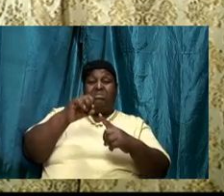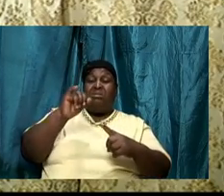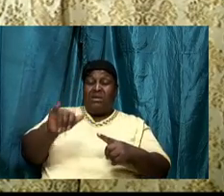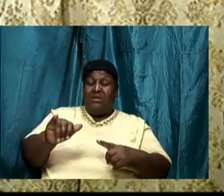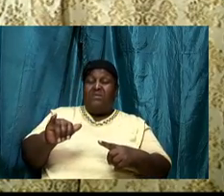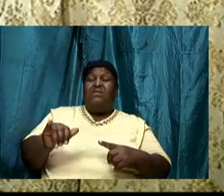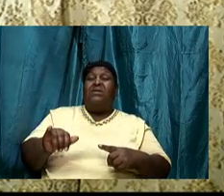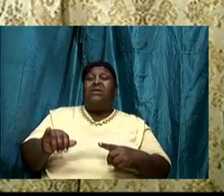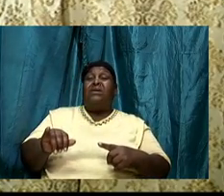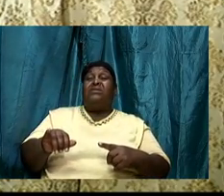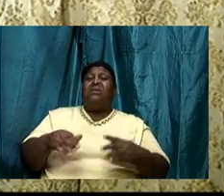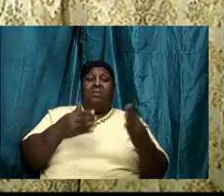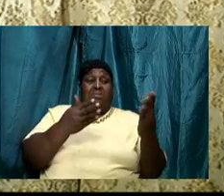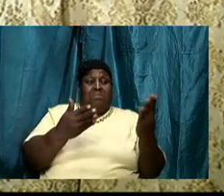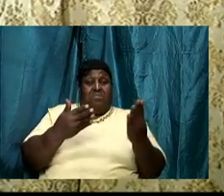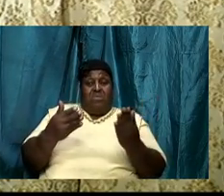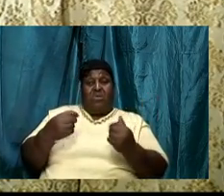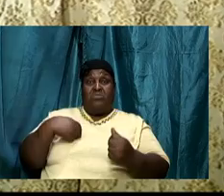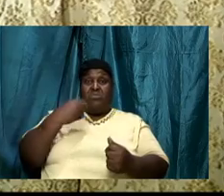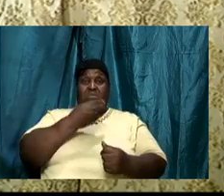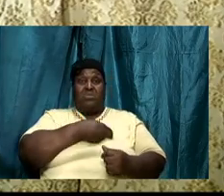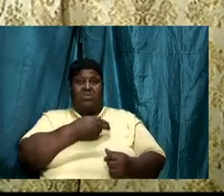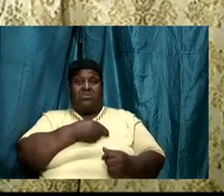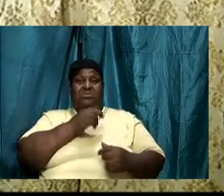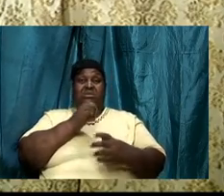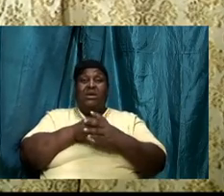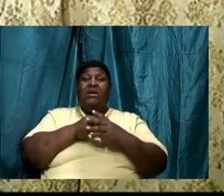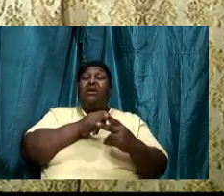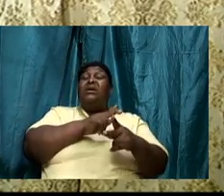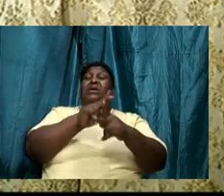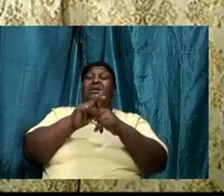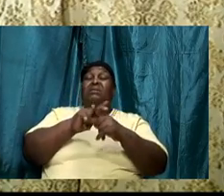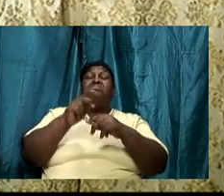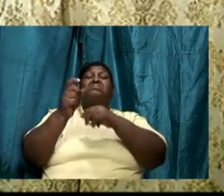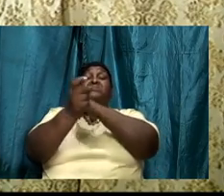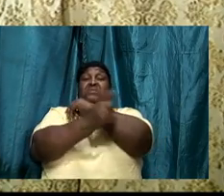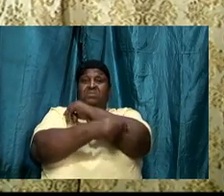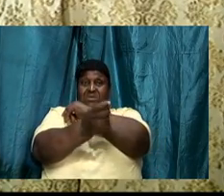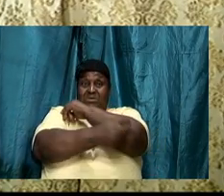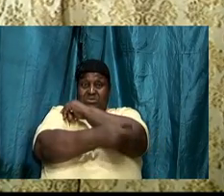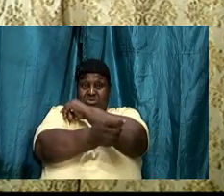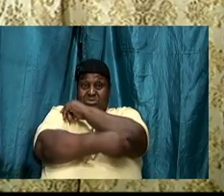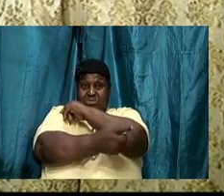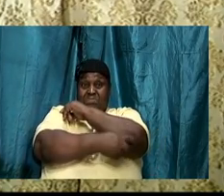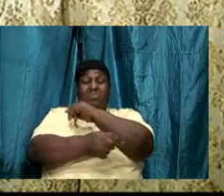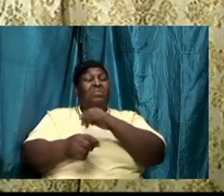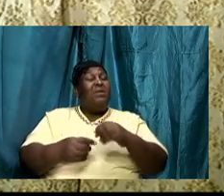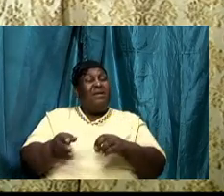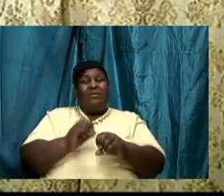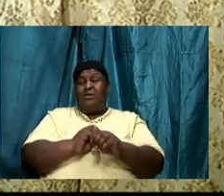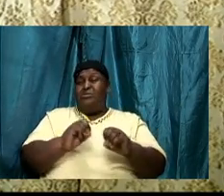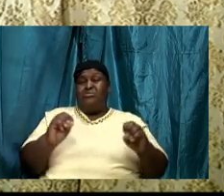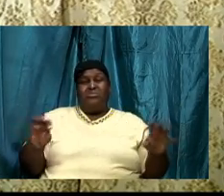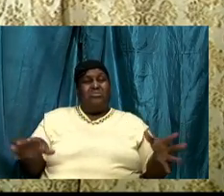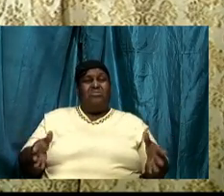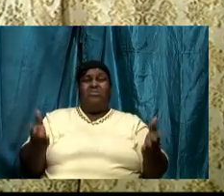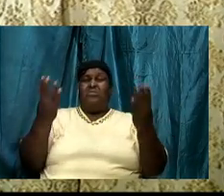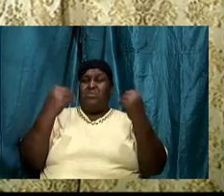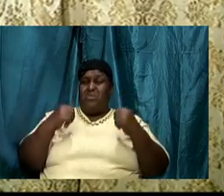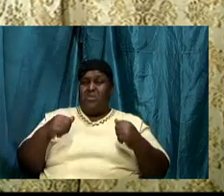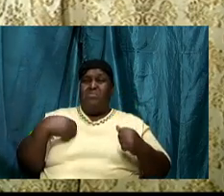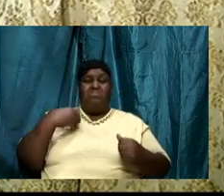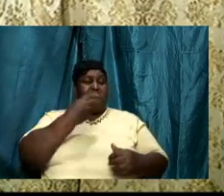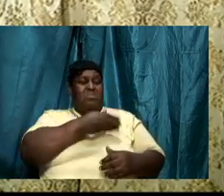bring to us a particular kind of temptation. There is nothing that can come our way